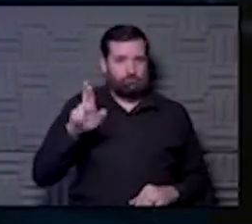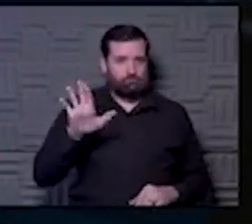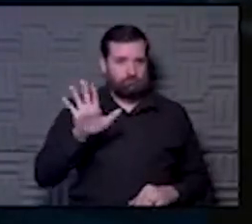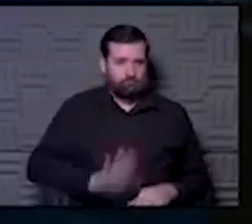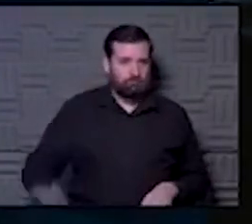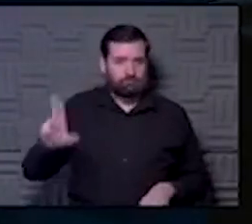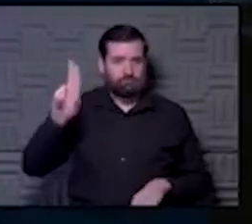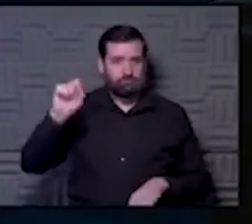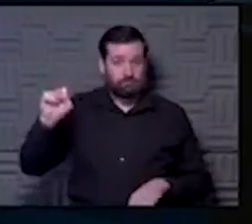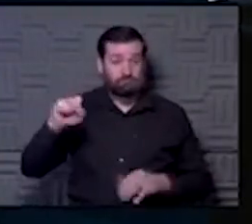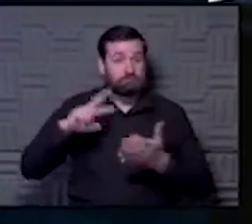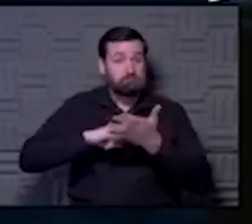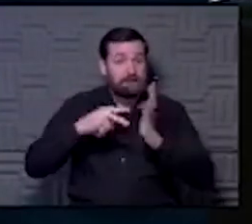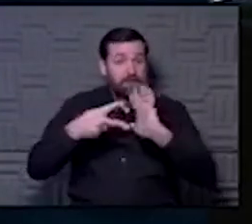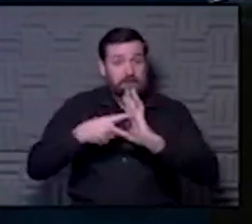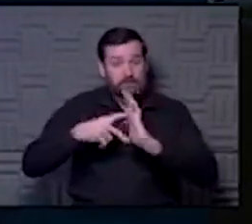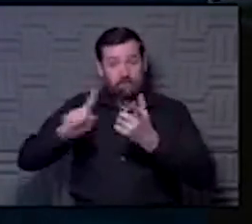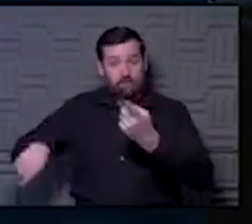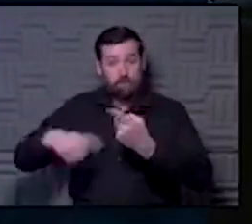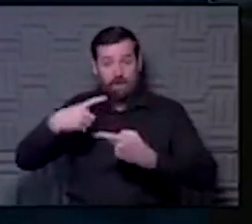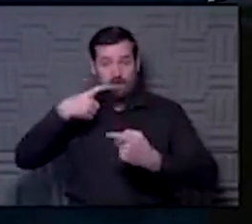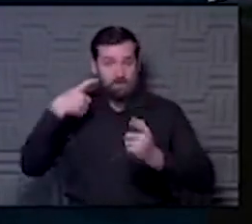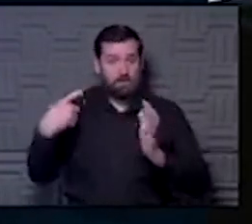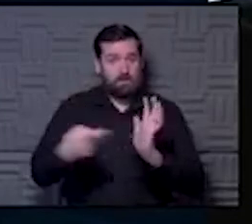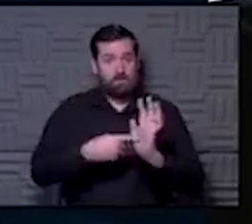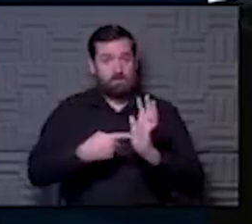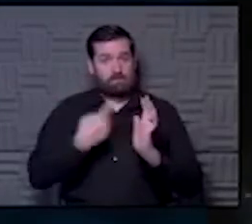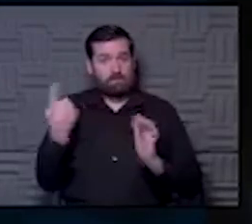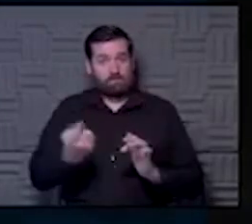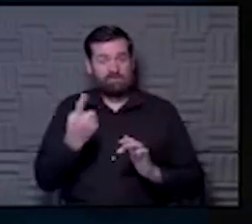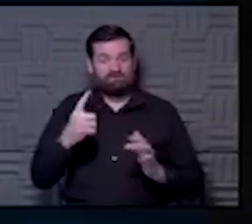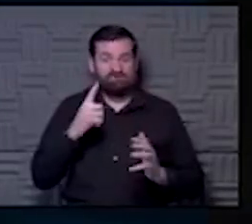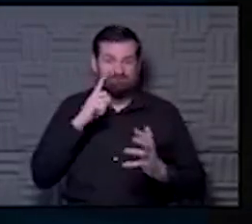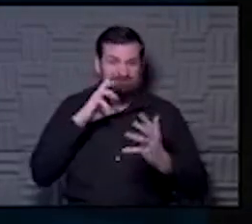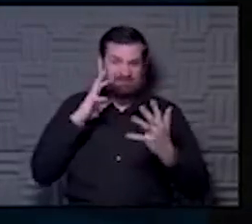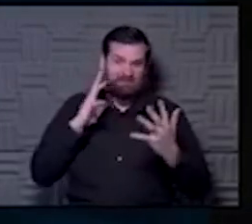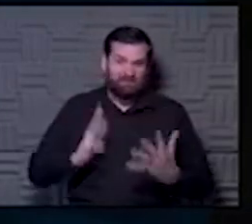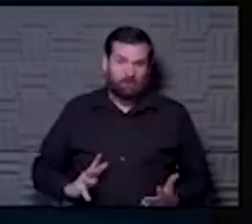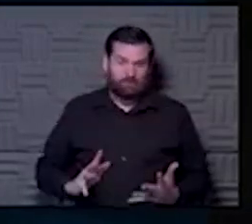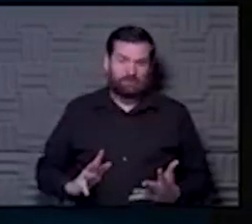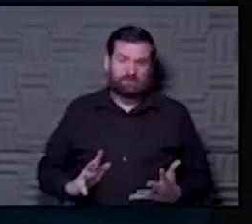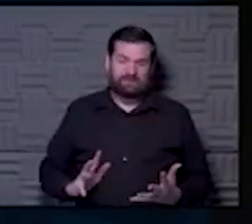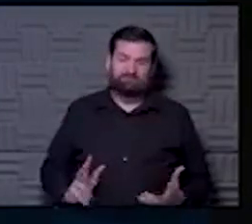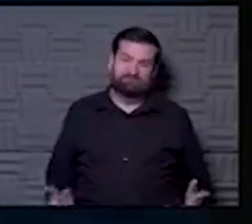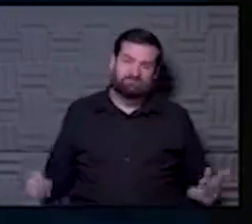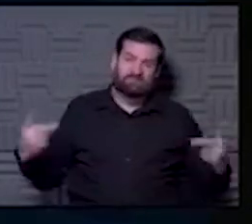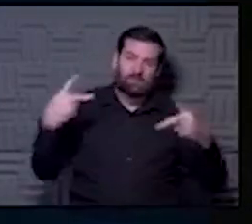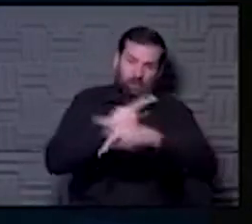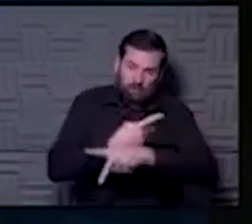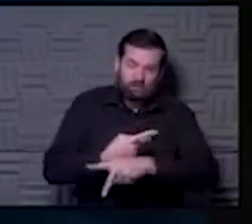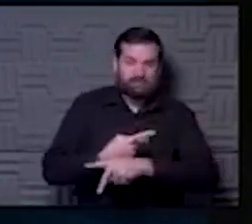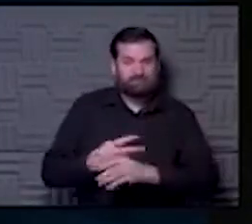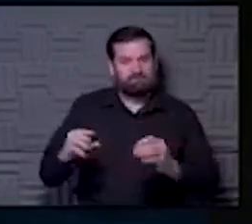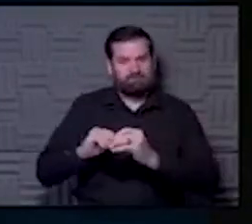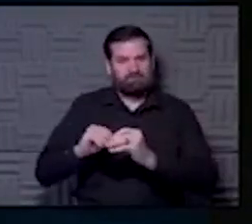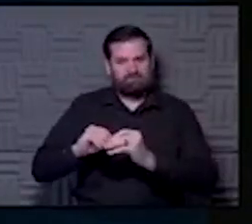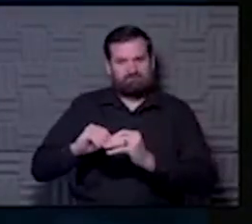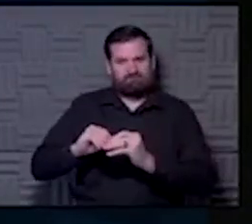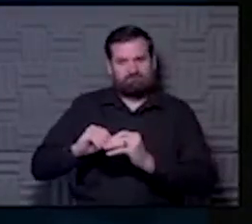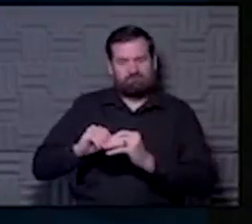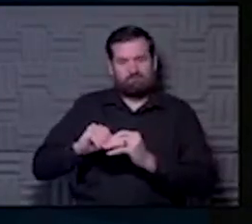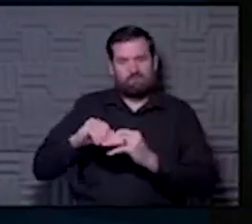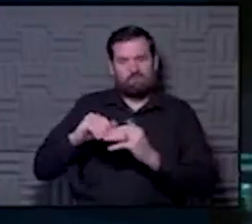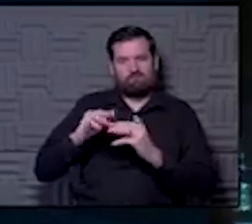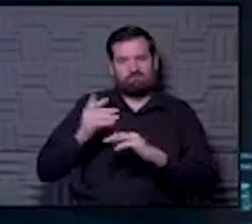what that translates to is by the time we're finding something, unfortunately, it is probably a more advanced stage than where it would have been had it been